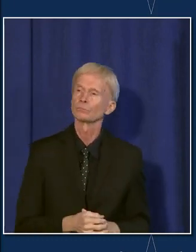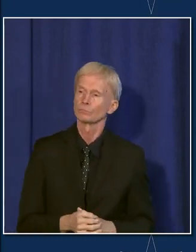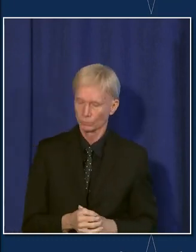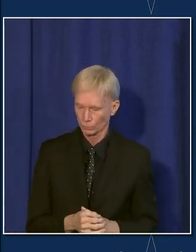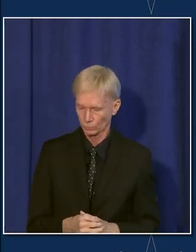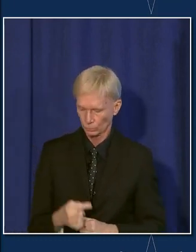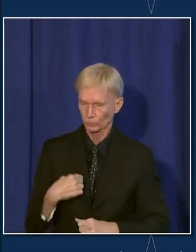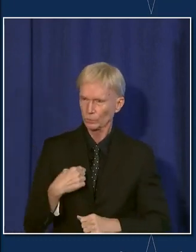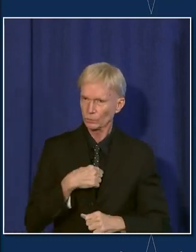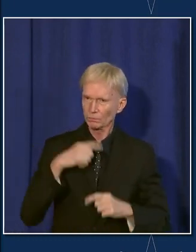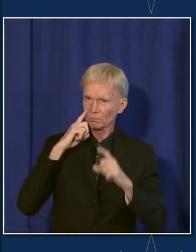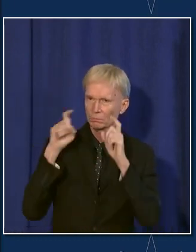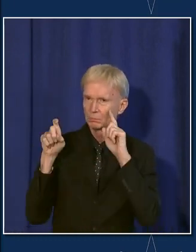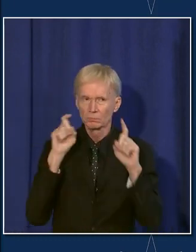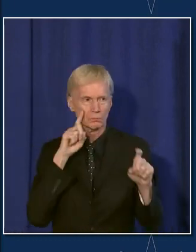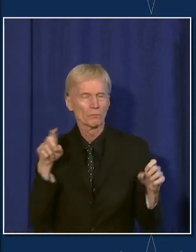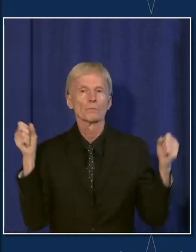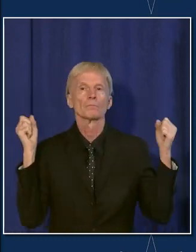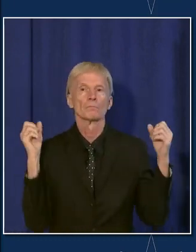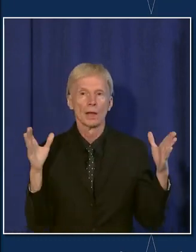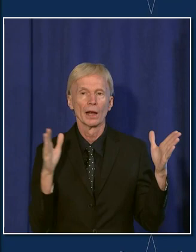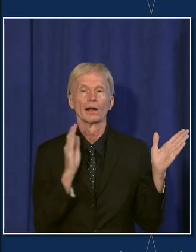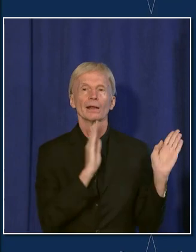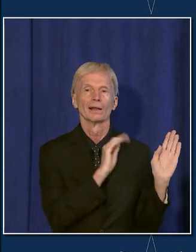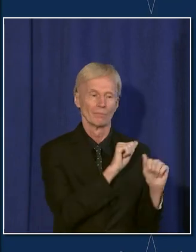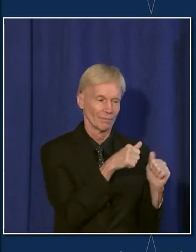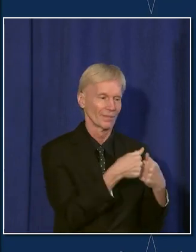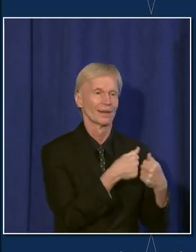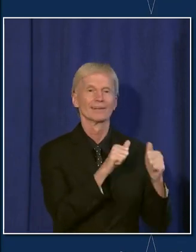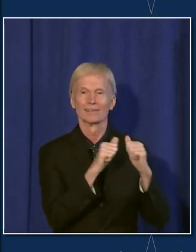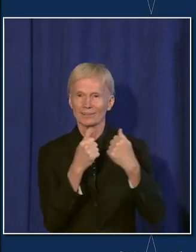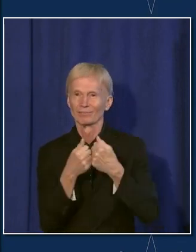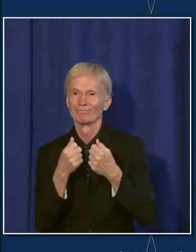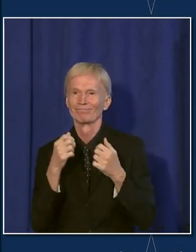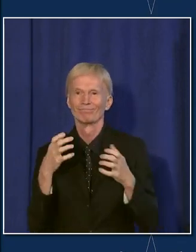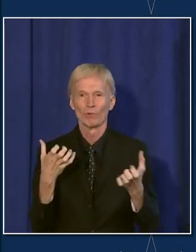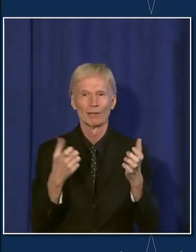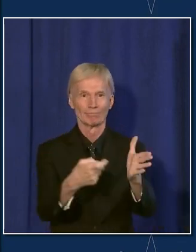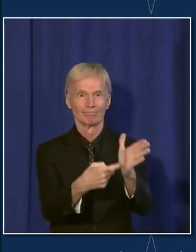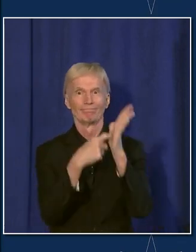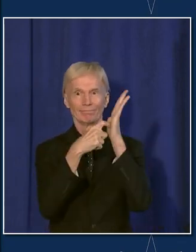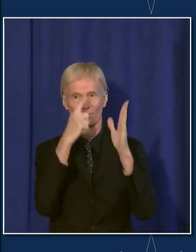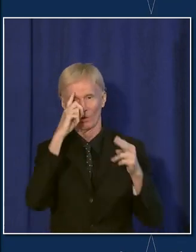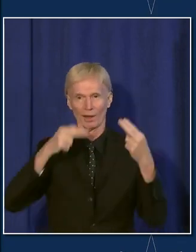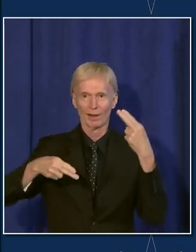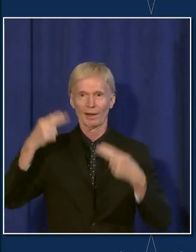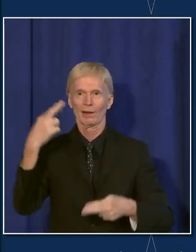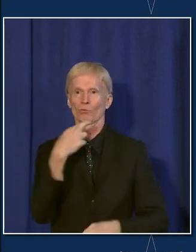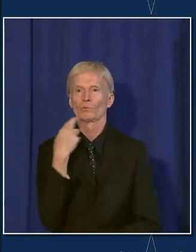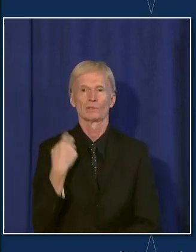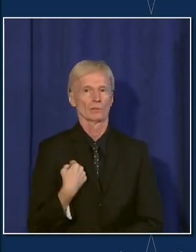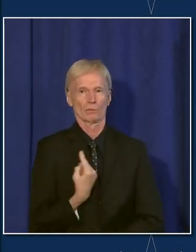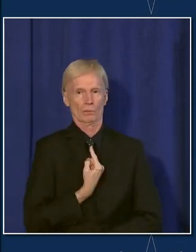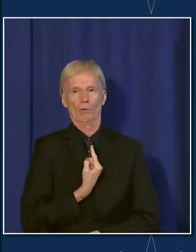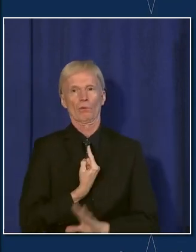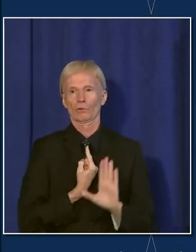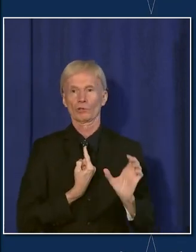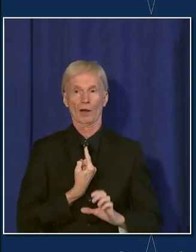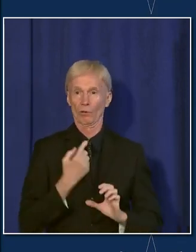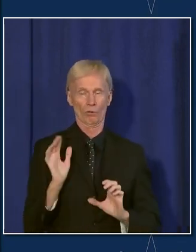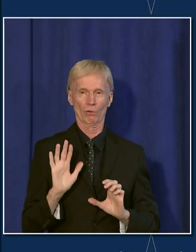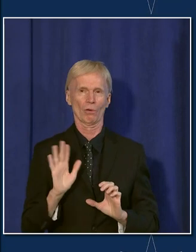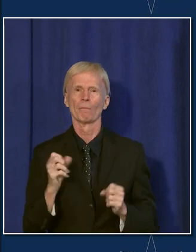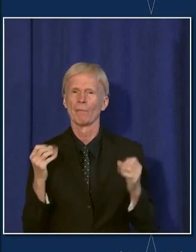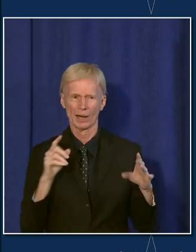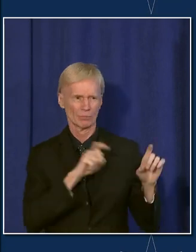places around the country actually move to do a mandate, particularly at that high-risk setting. So, we're certainly not alone in doing that. I